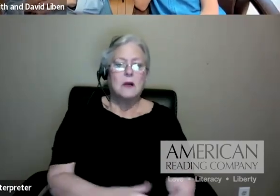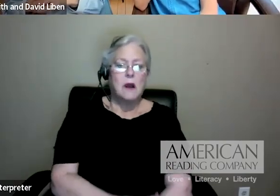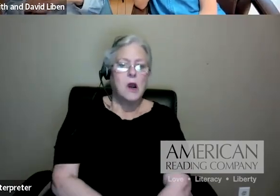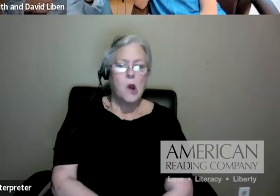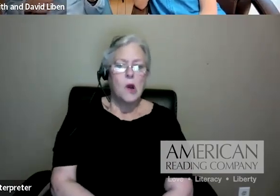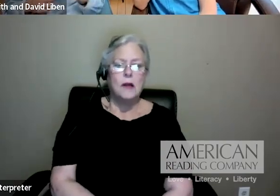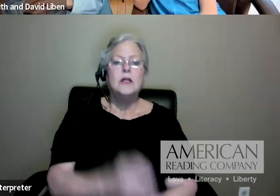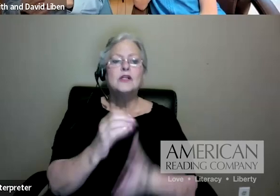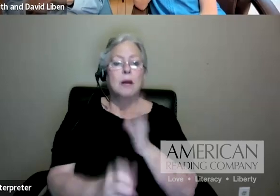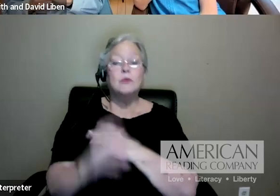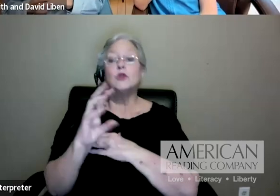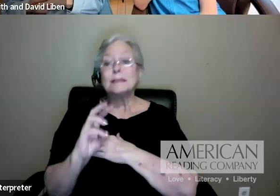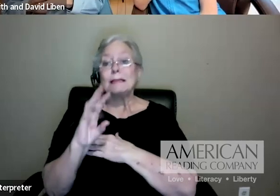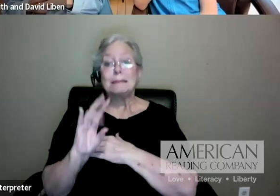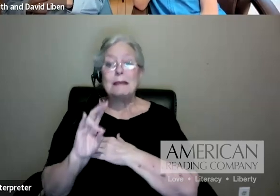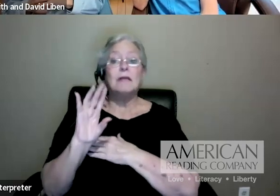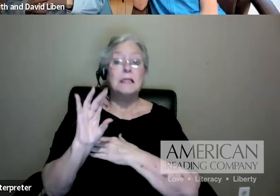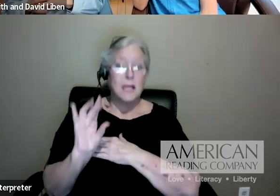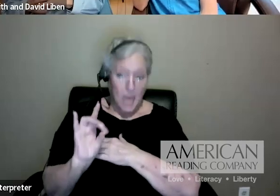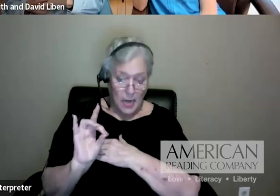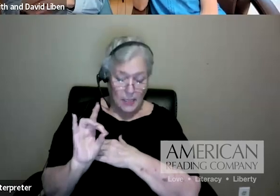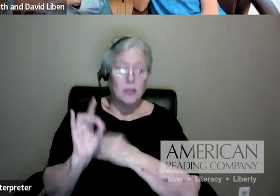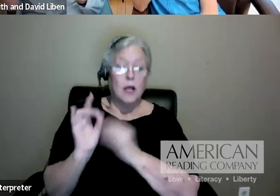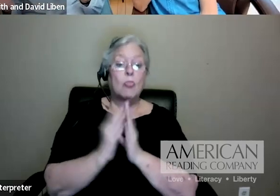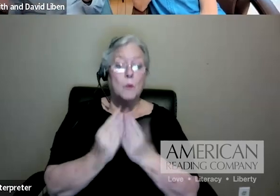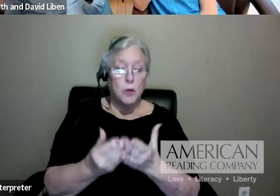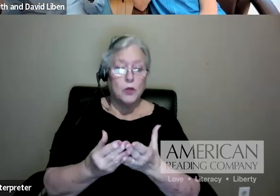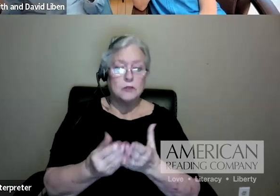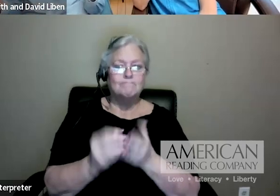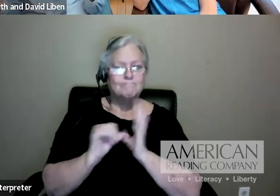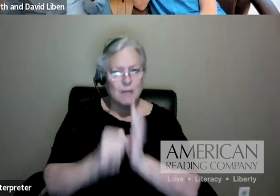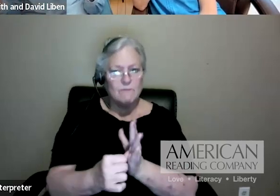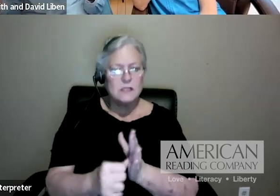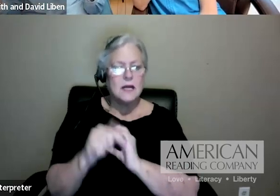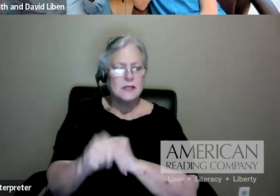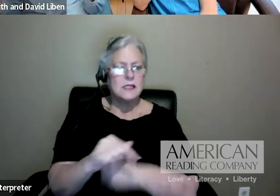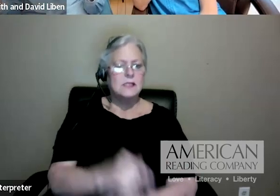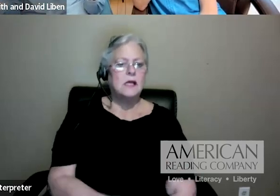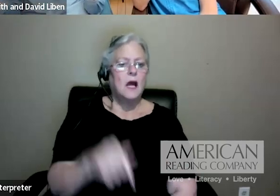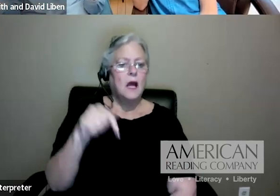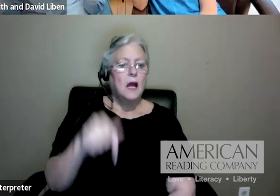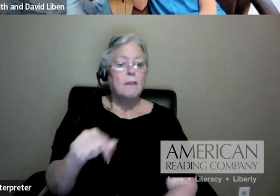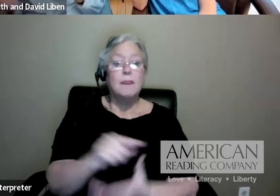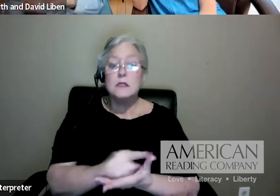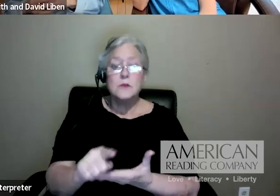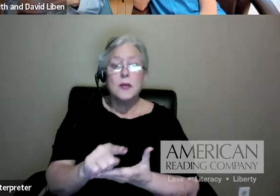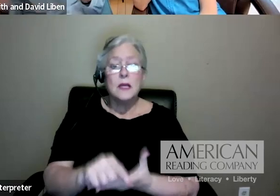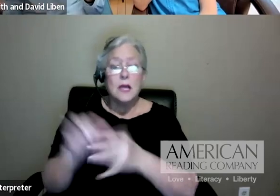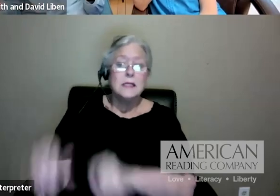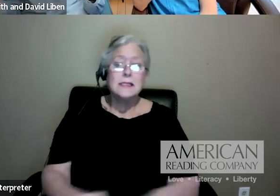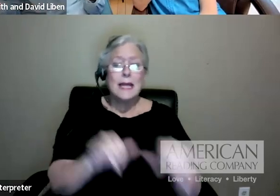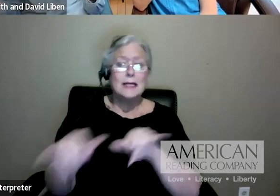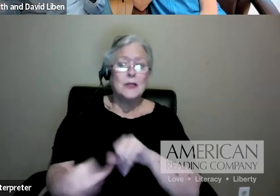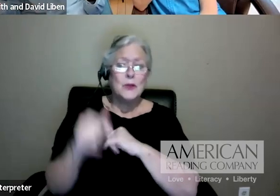Six, and eight. Six, seven, and eight. You know, you say, this week, the standard of this week is